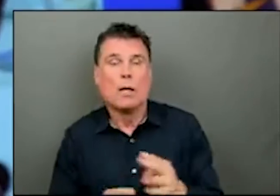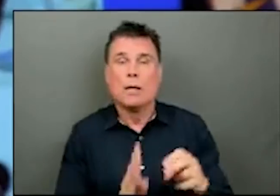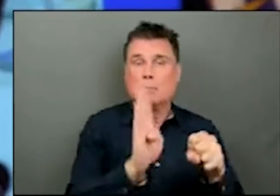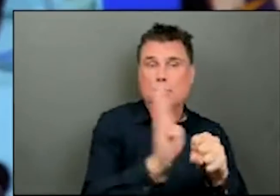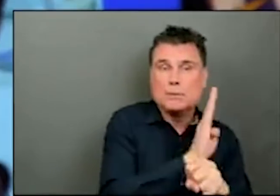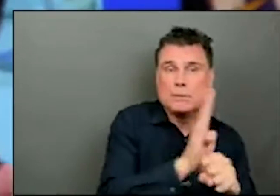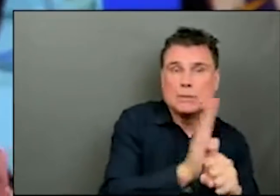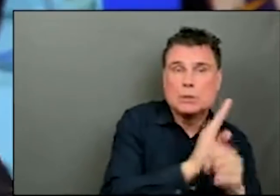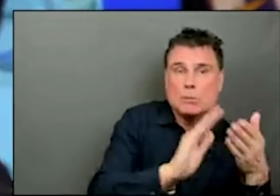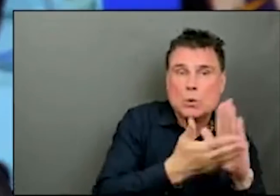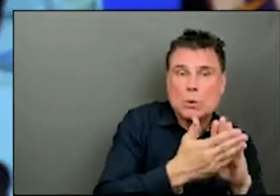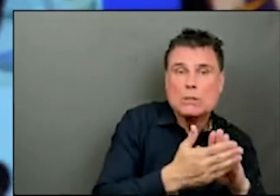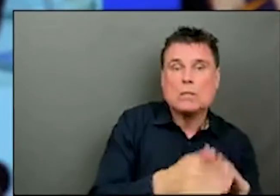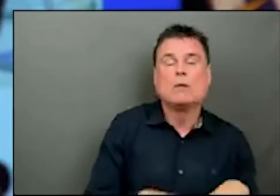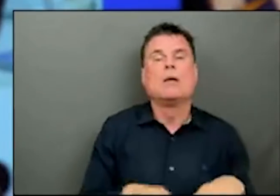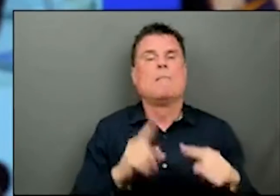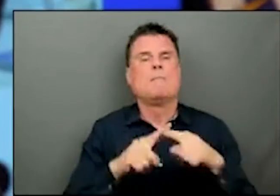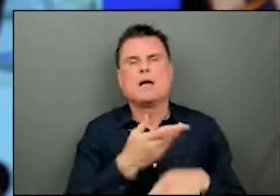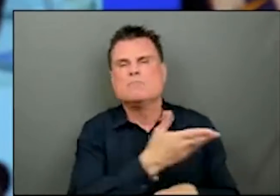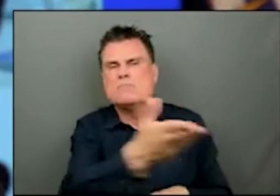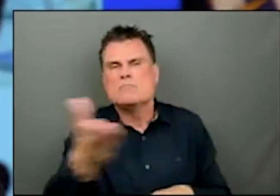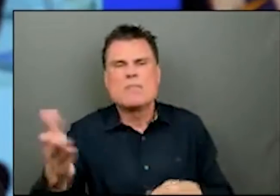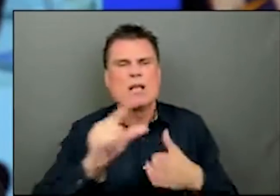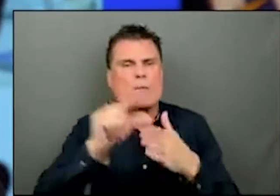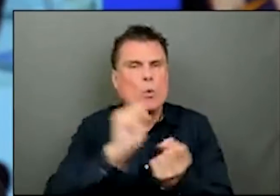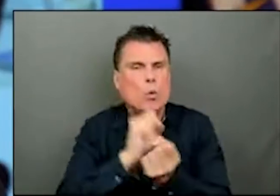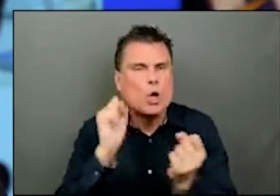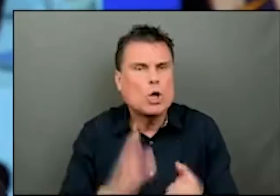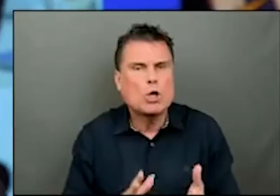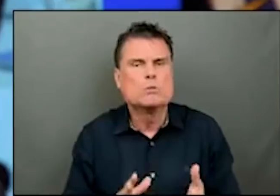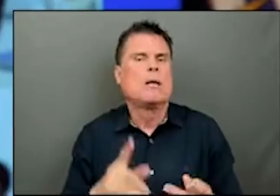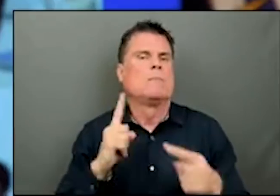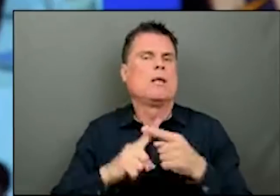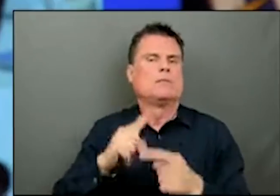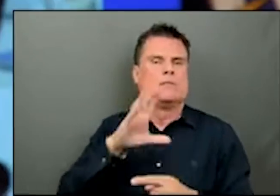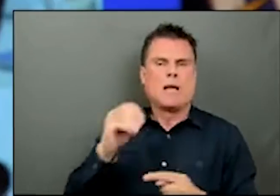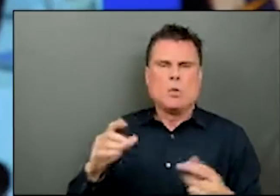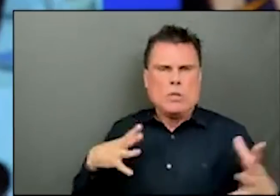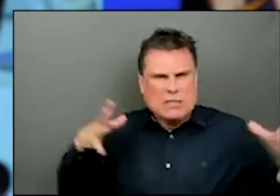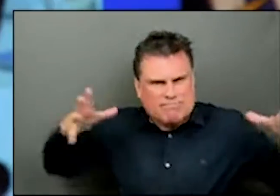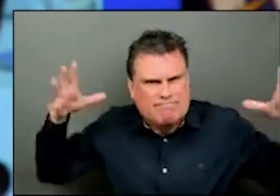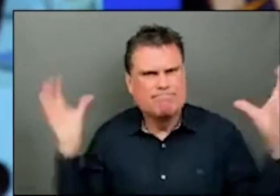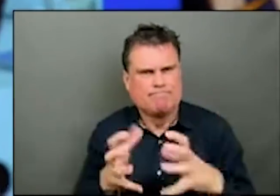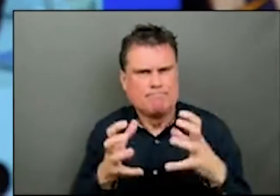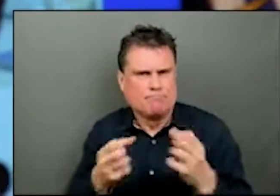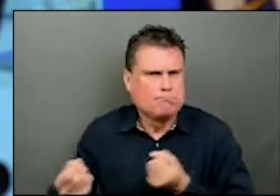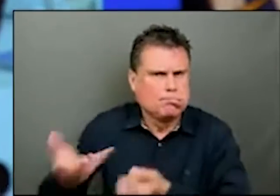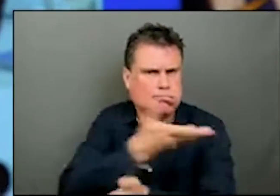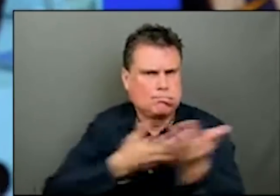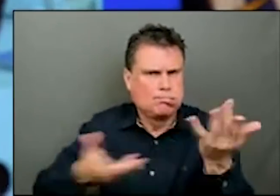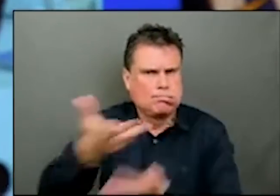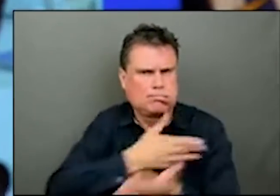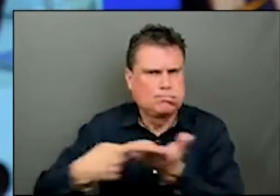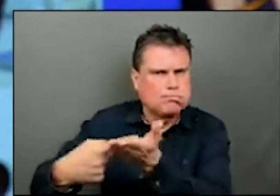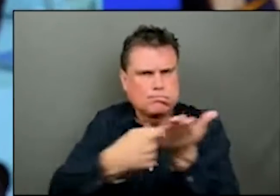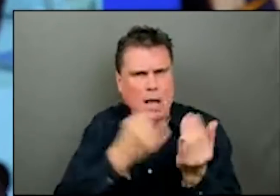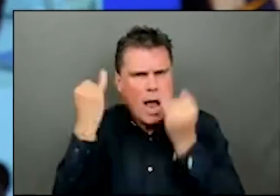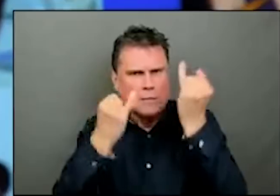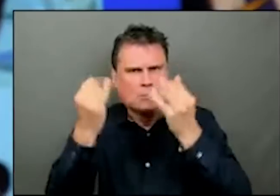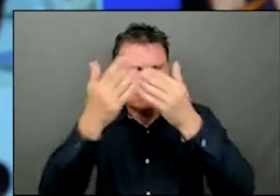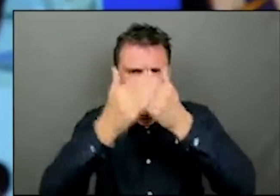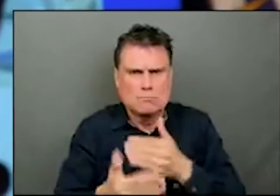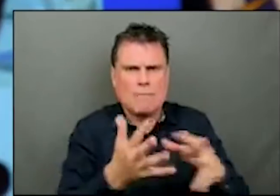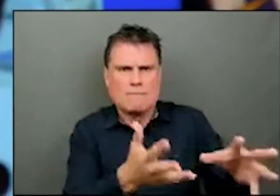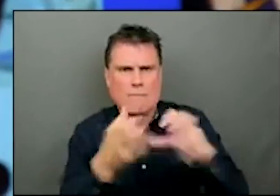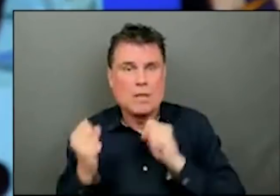and the unions that represent the many, many companies that have been able to continue operating, quite frankly, over the past 14 months, finding a